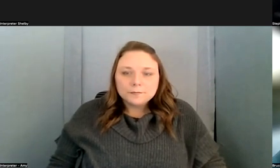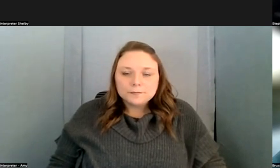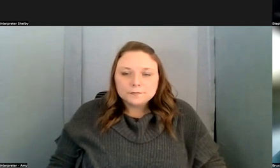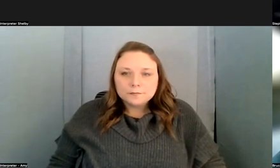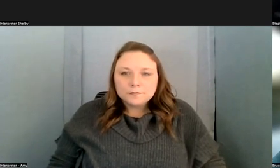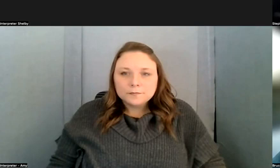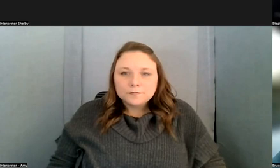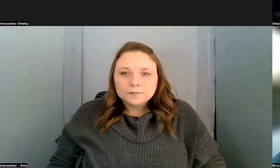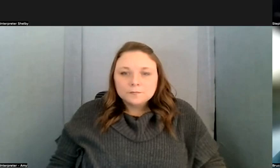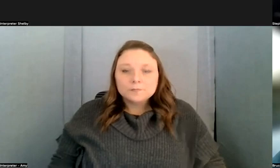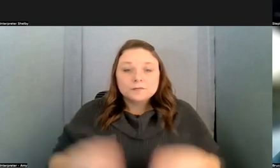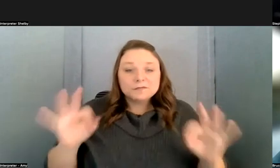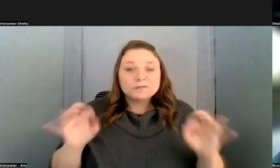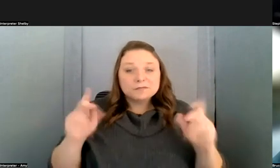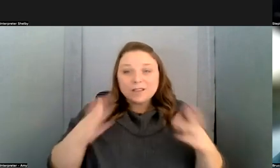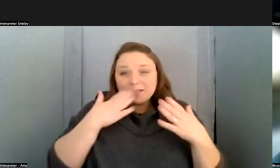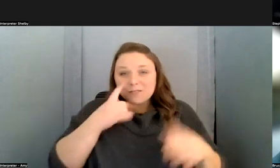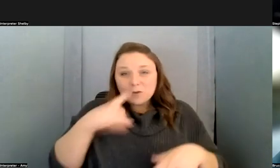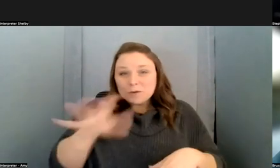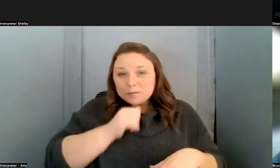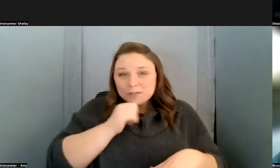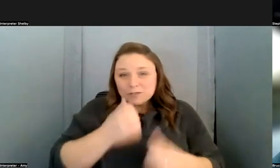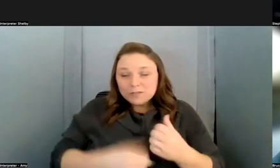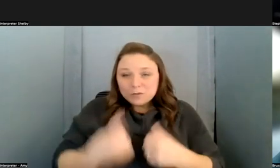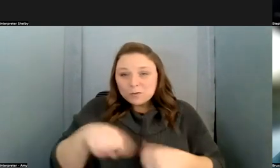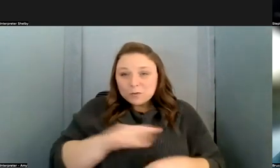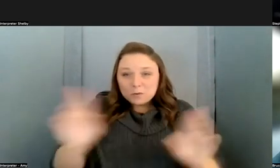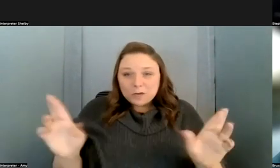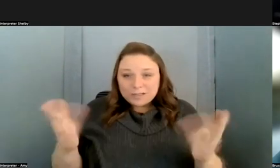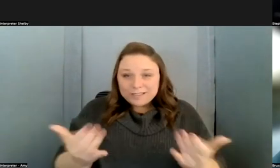all right well thank you for your patience everyone as we're getting ready here